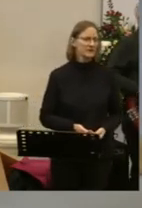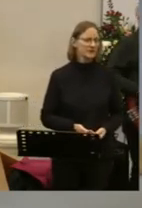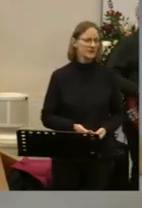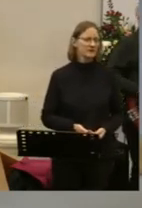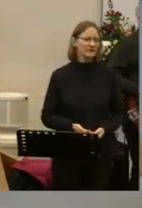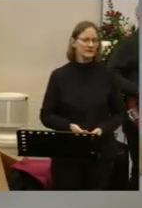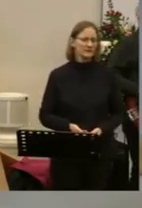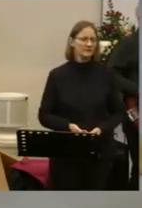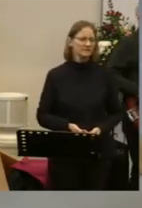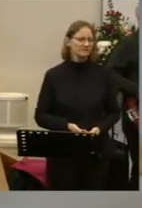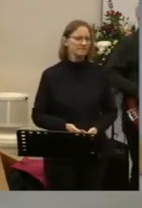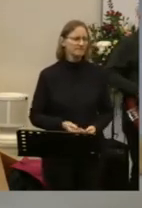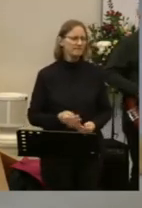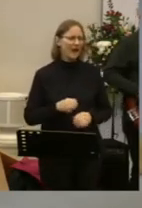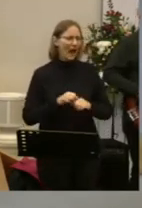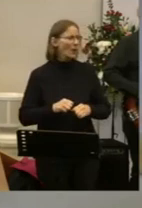Now go.